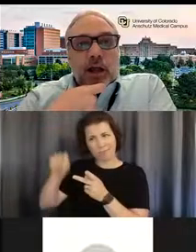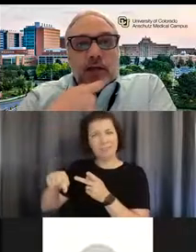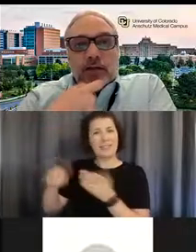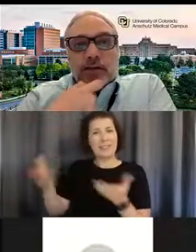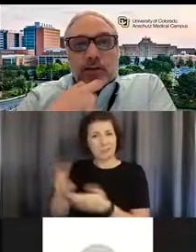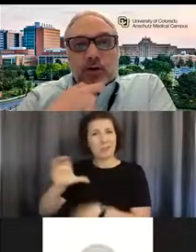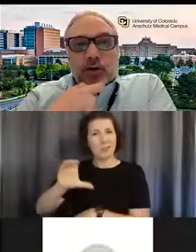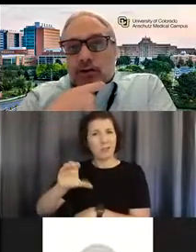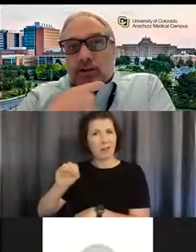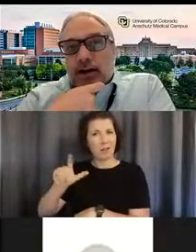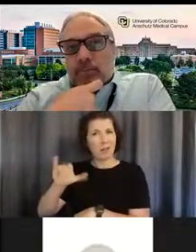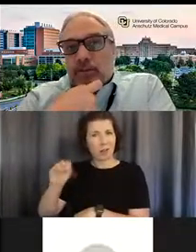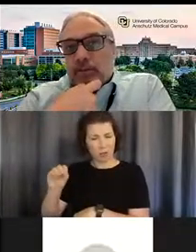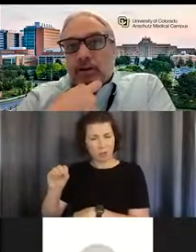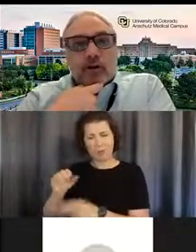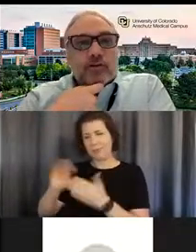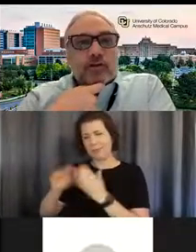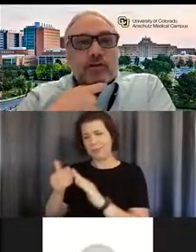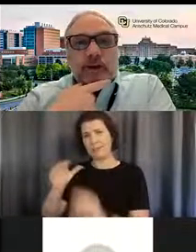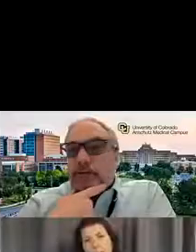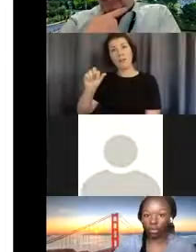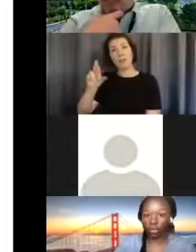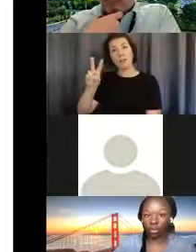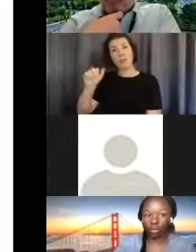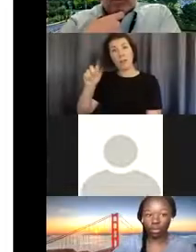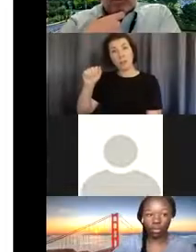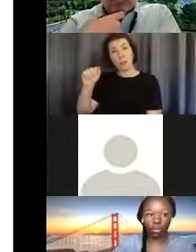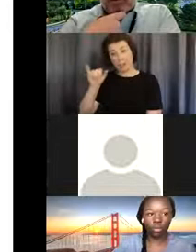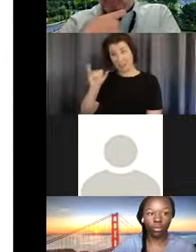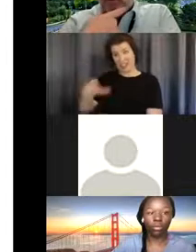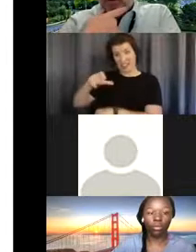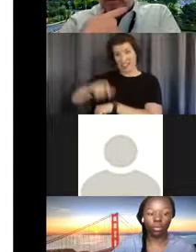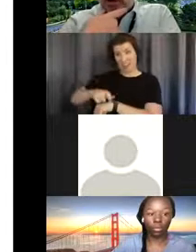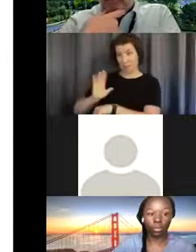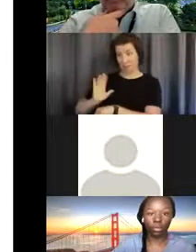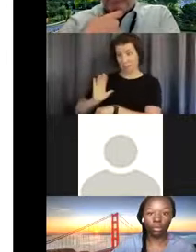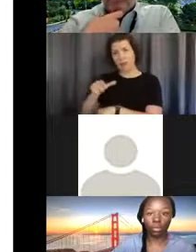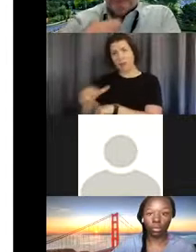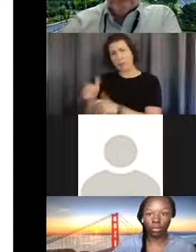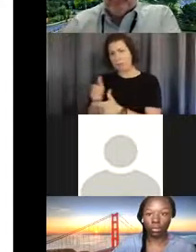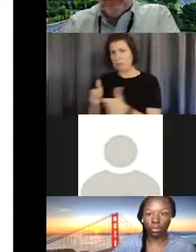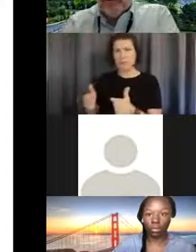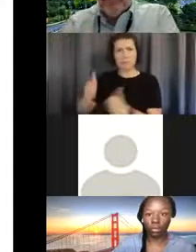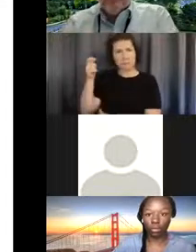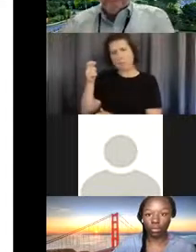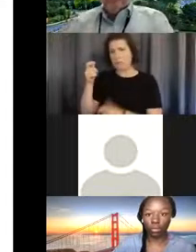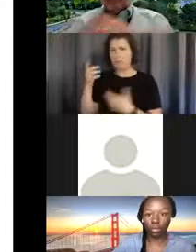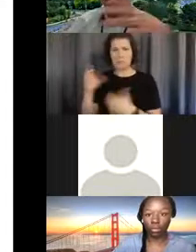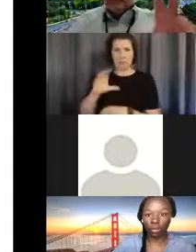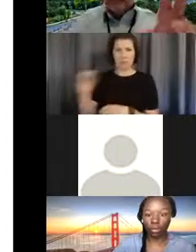And they were at the time the largest manufacturers in the world of membrane blood oxygenators. So the